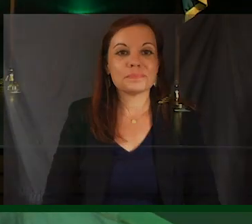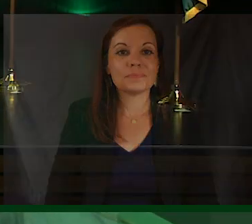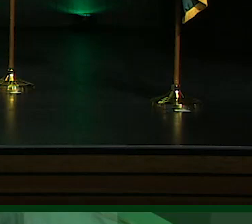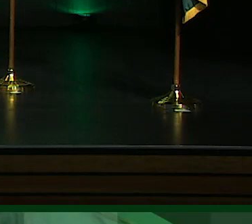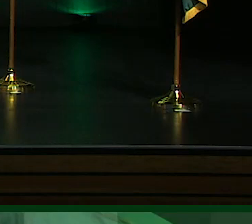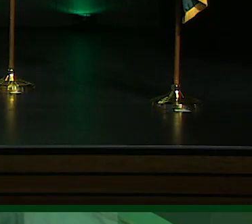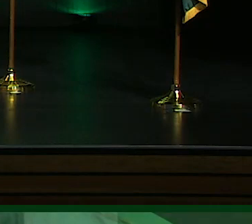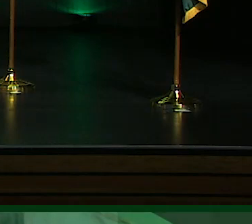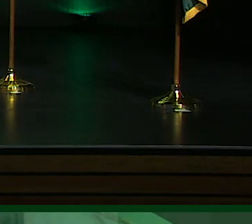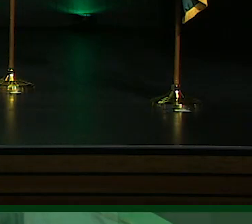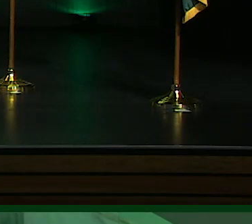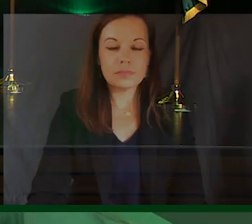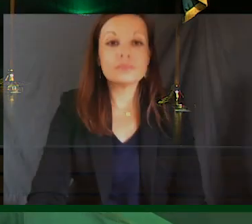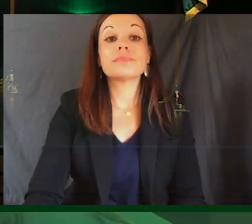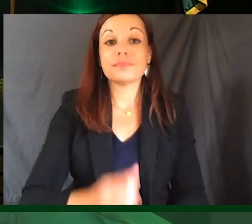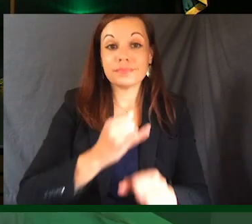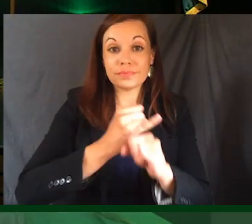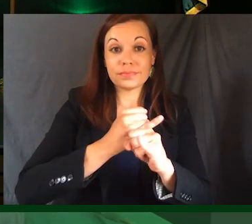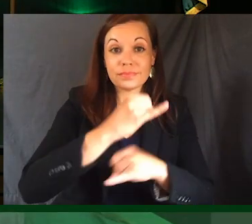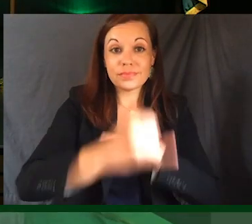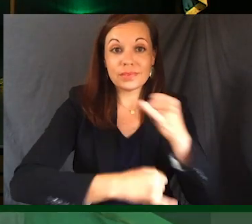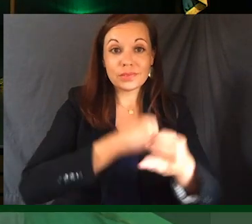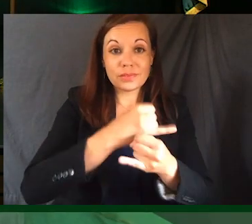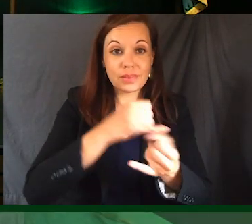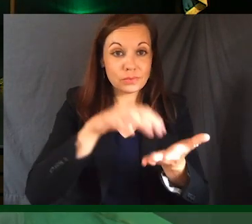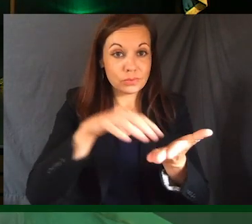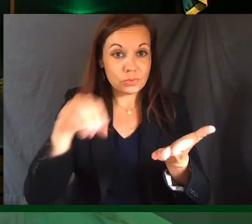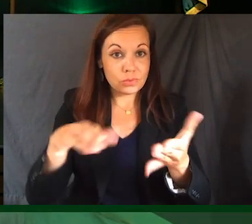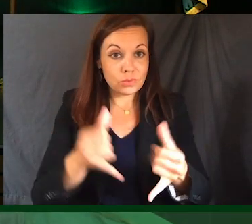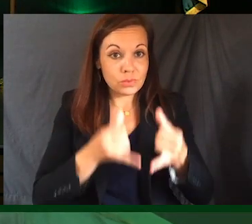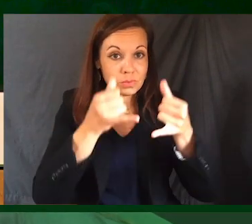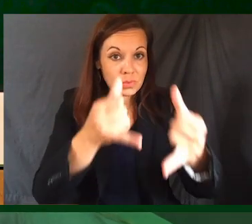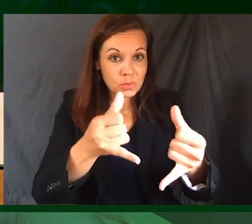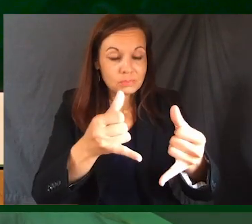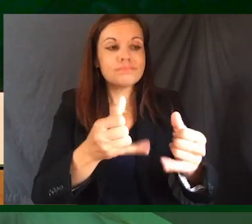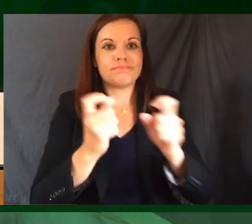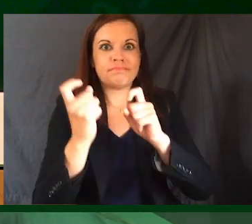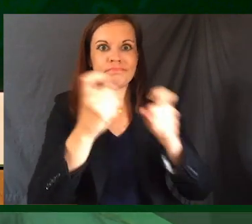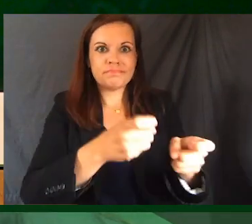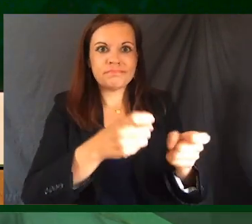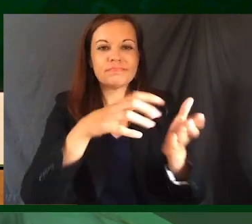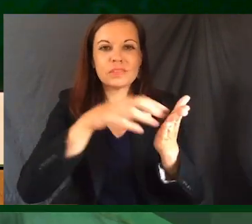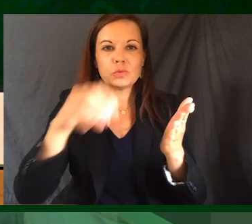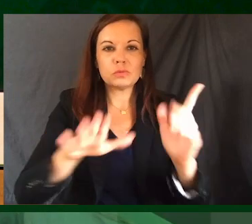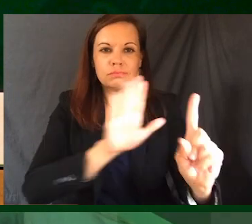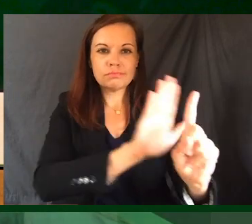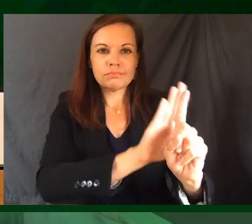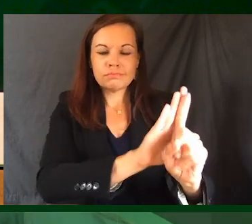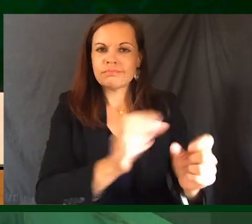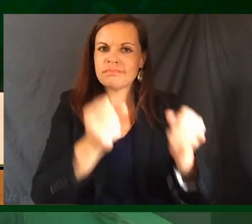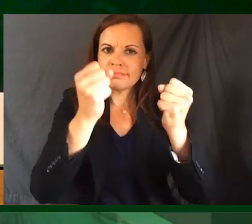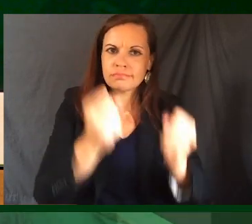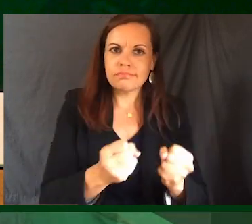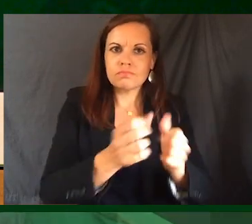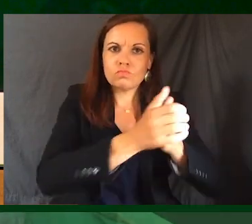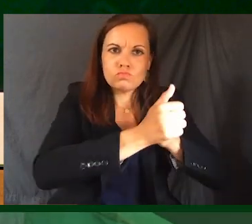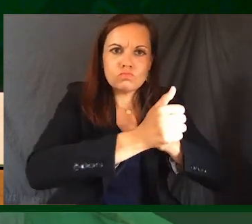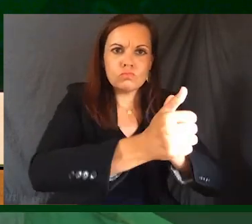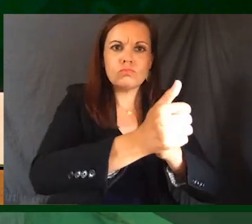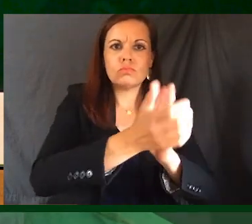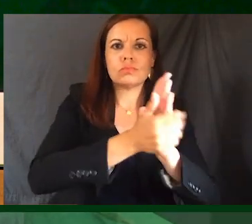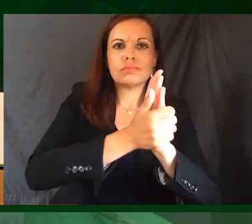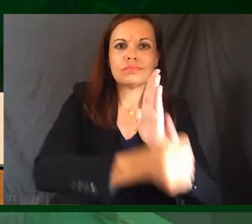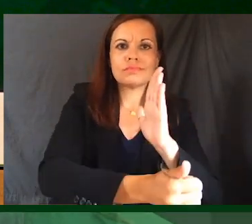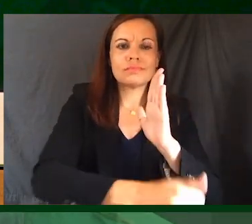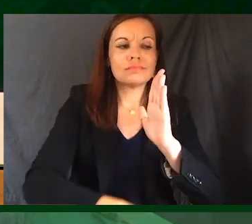The International Student Award is presented to a student who possesses strong leadership skills, has